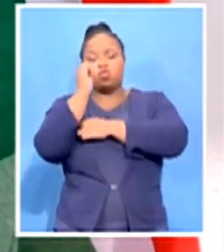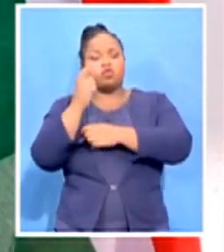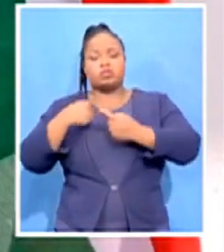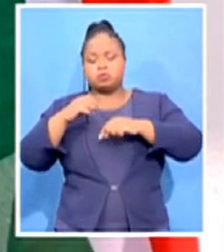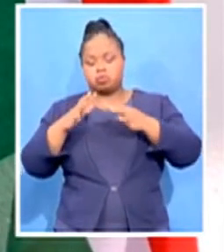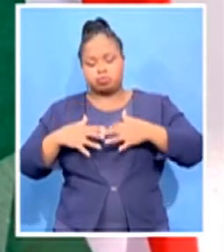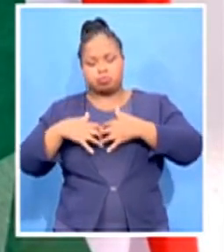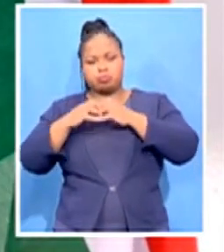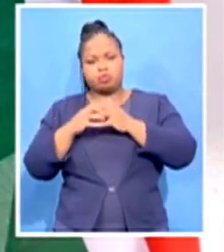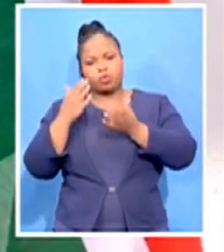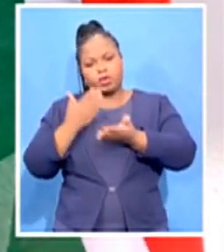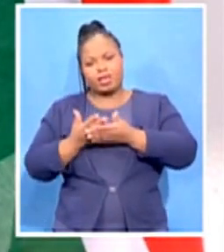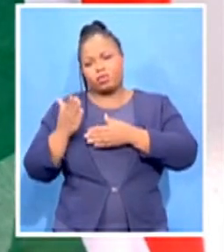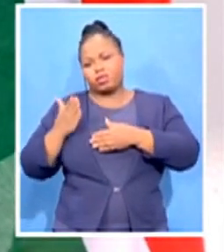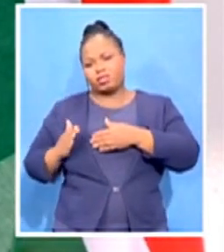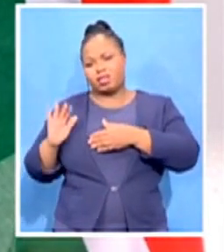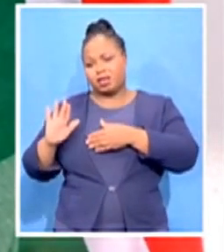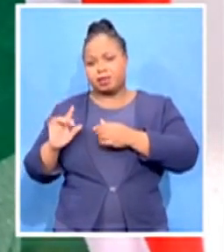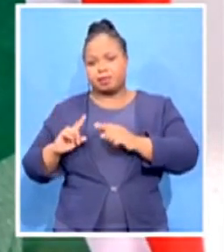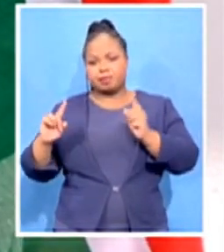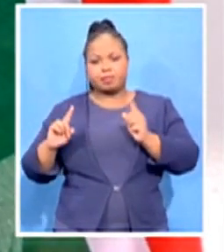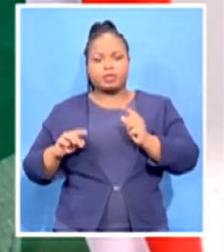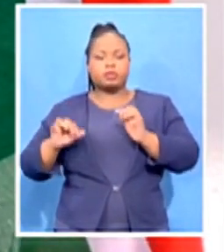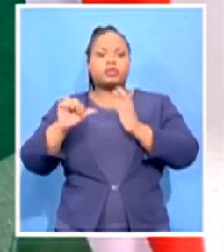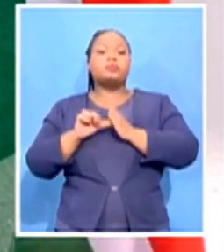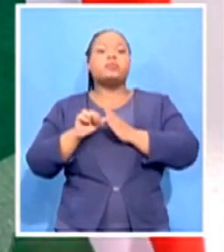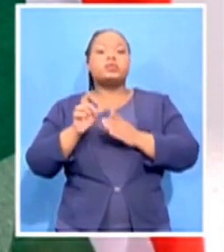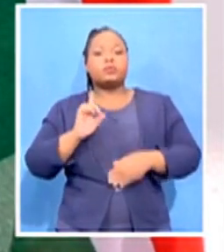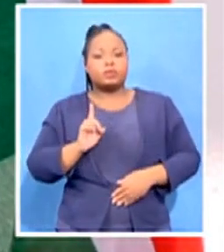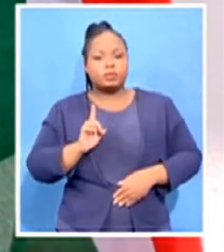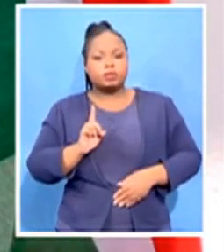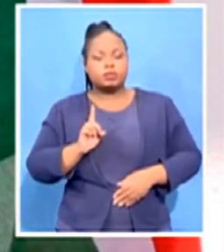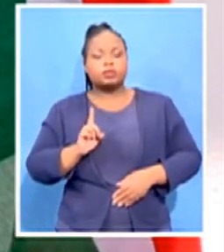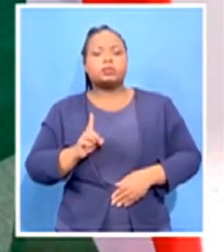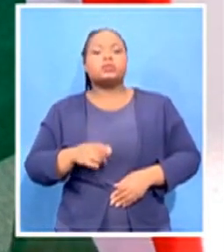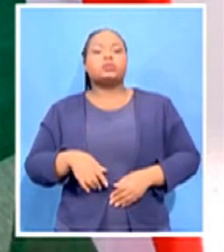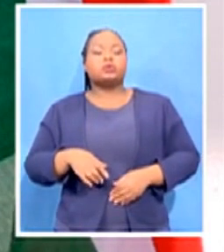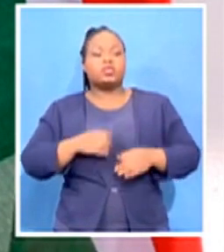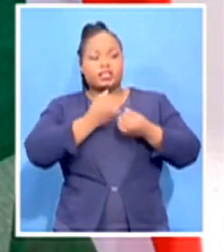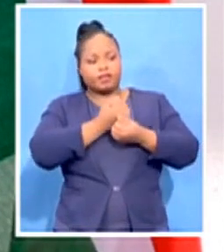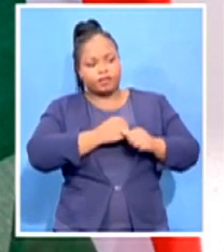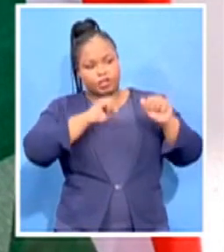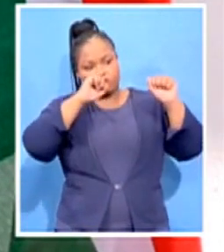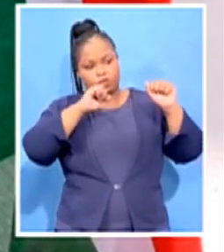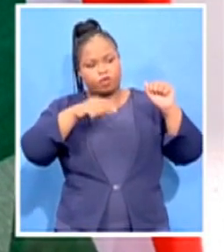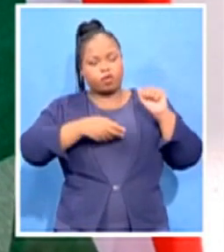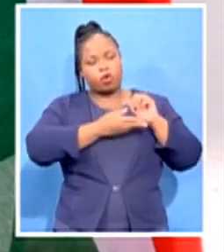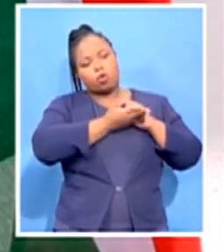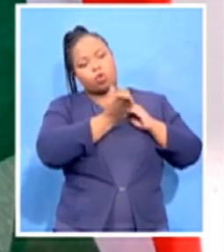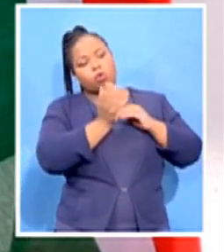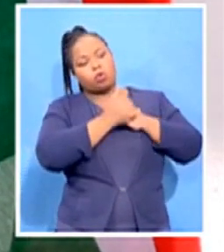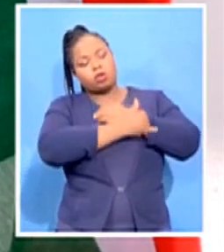point being this. We support the freedom of every nation on planet Earth.